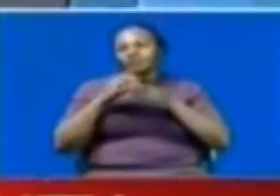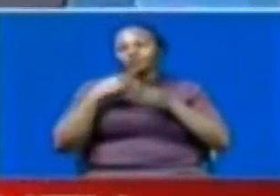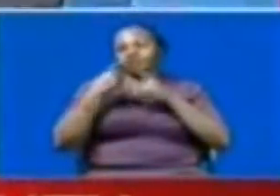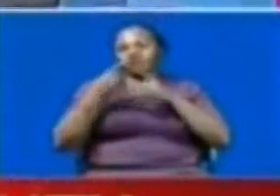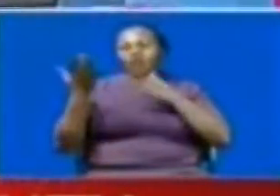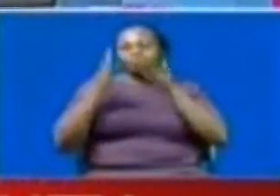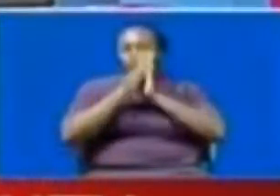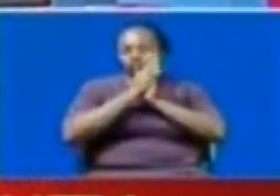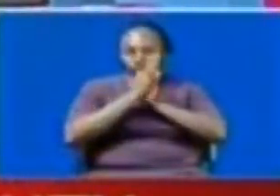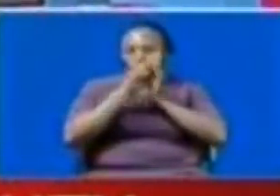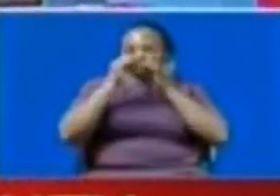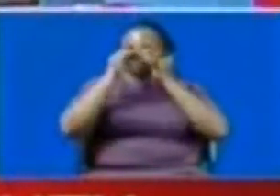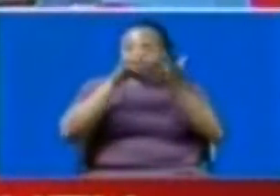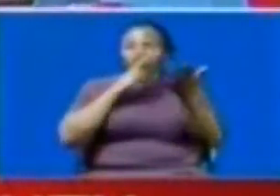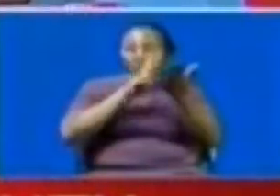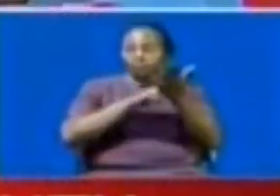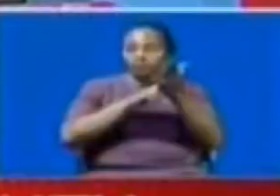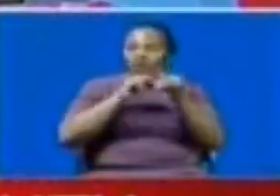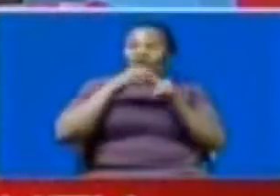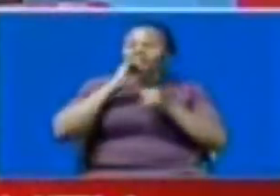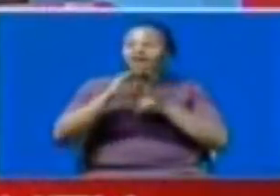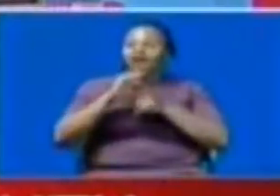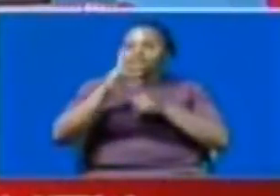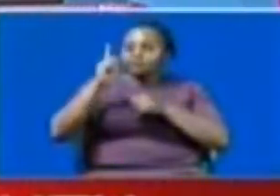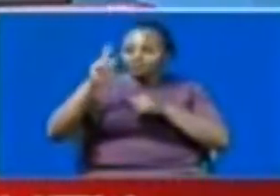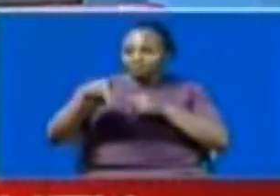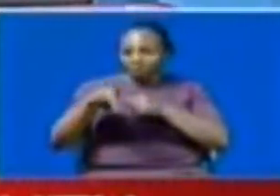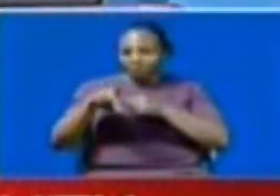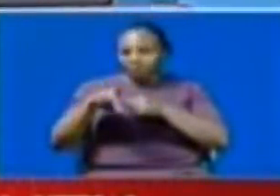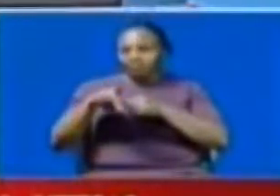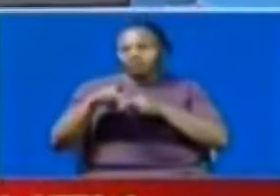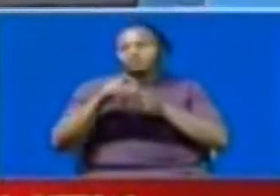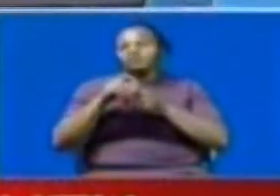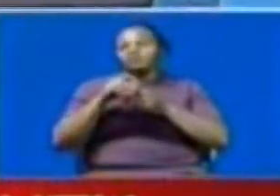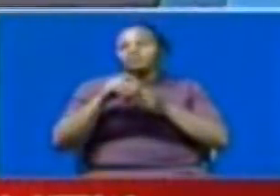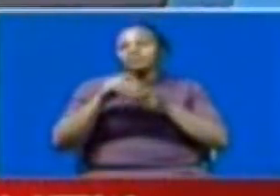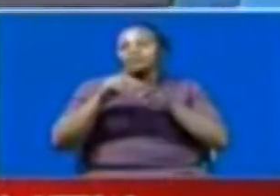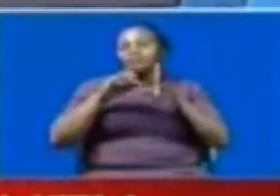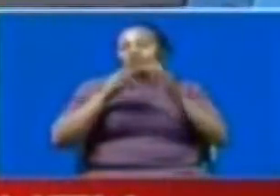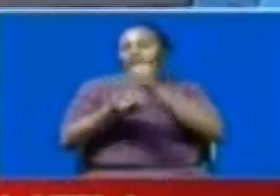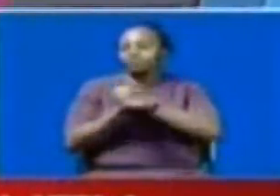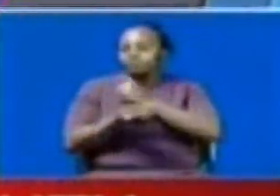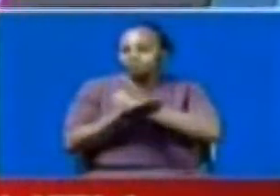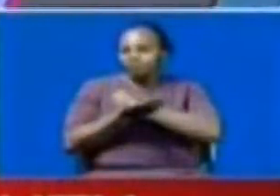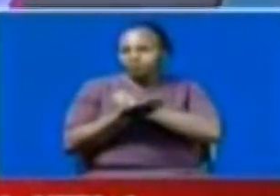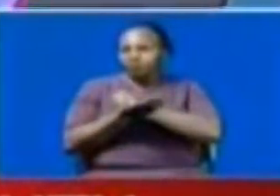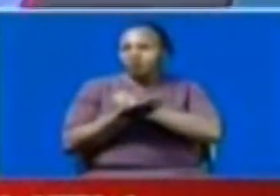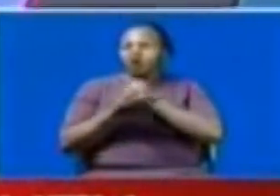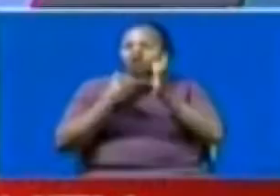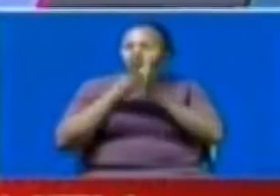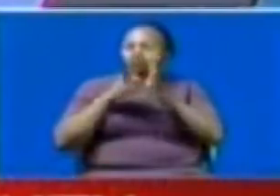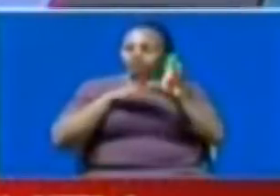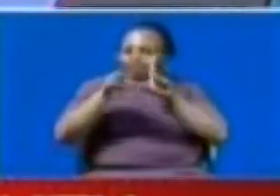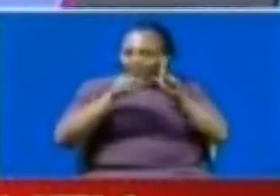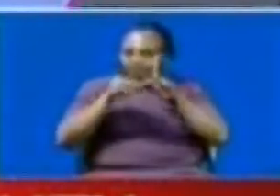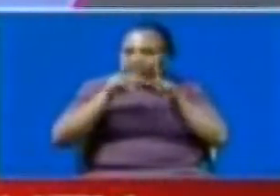Haimba, brings us the special report, the cast of the deputy, the first part of it. And he will be telling us, taking us through the journey of